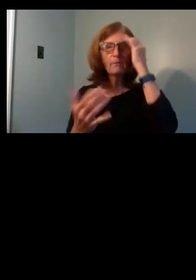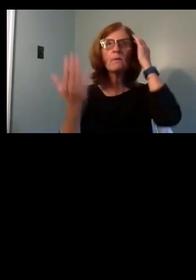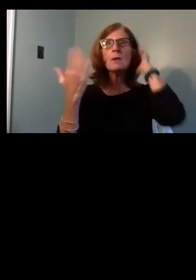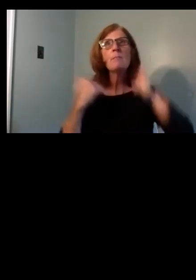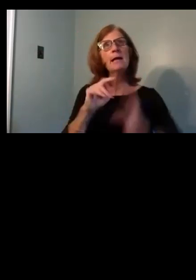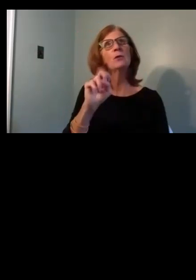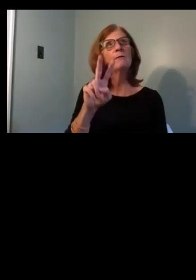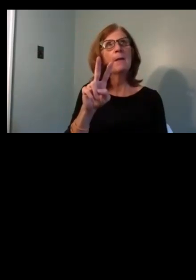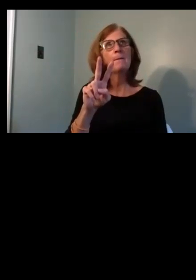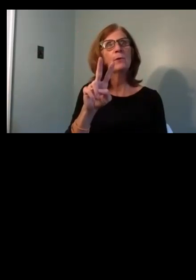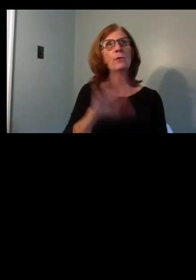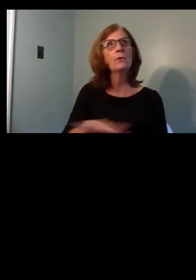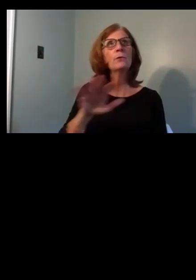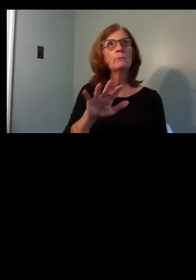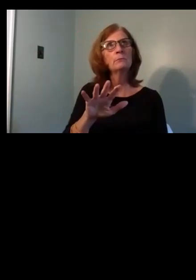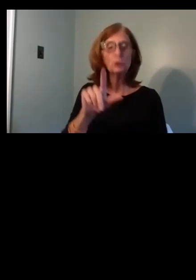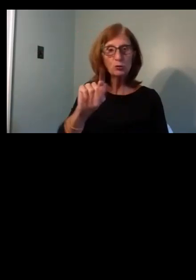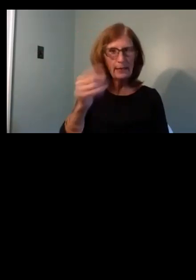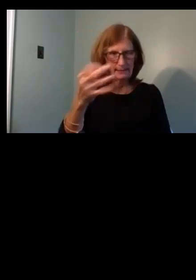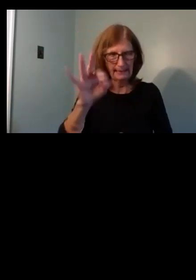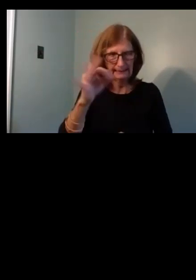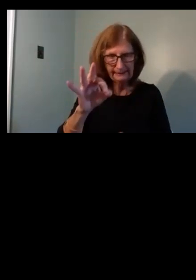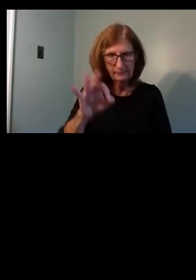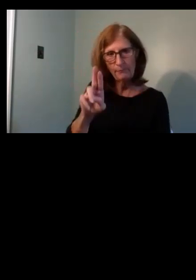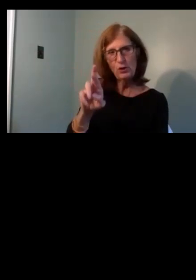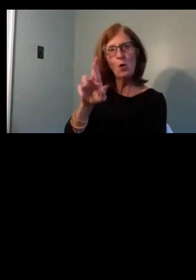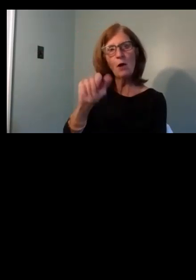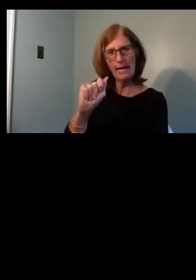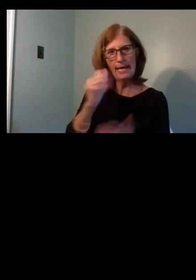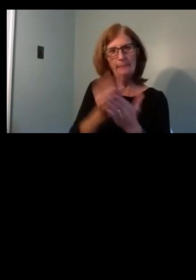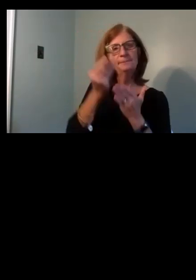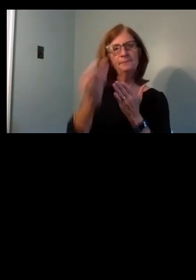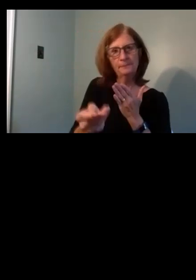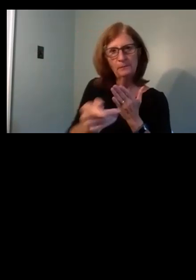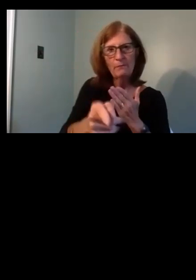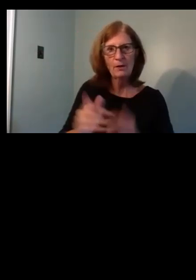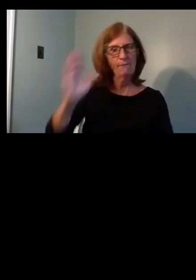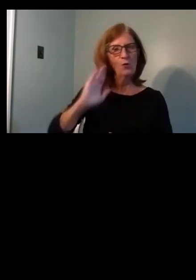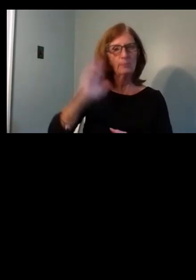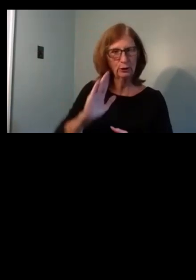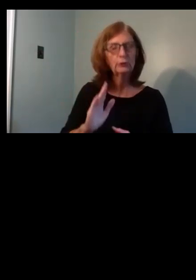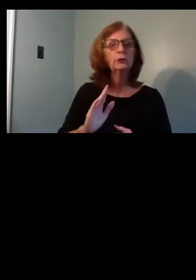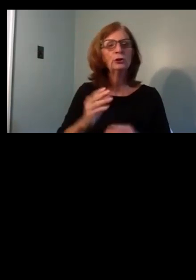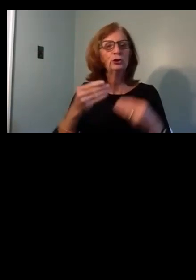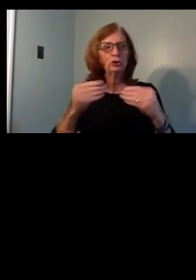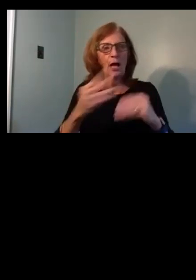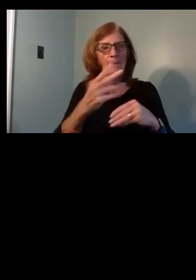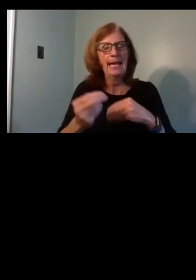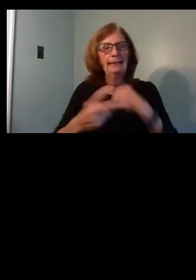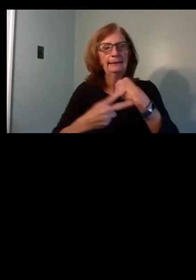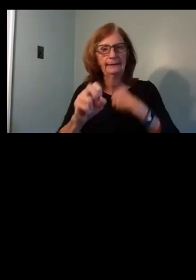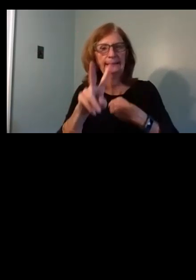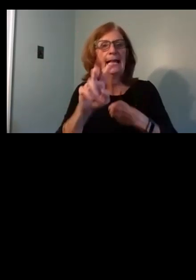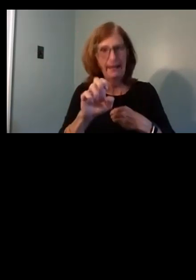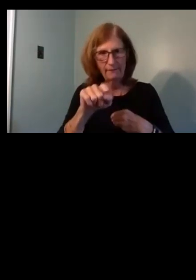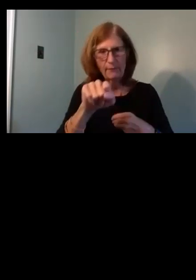November of 2019 that the URA acquired the former Shop and Save, the Center Hellman Plaza. And we did